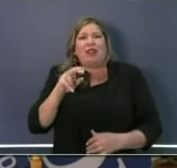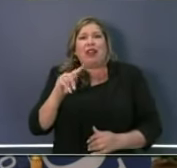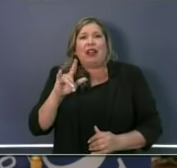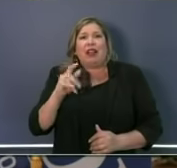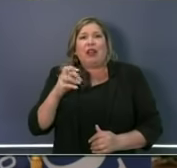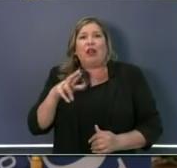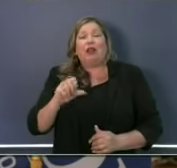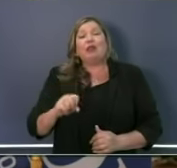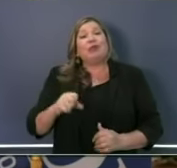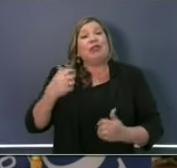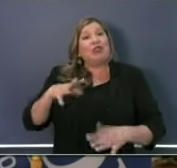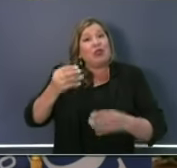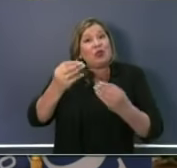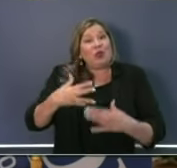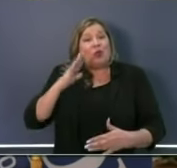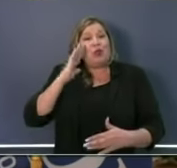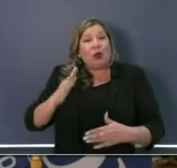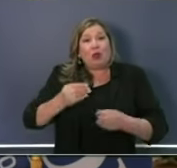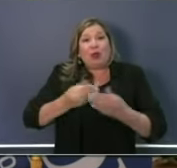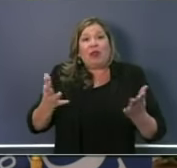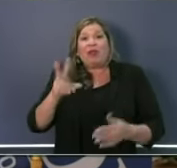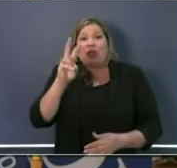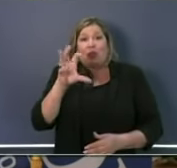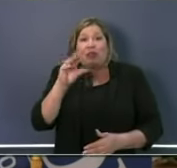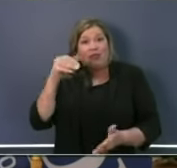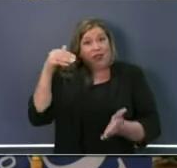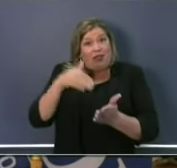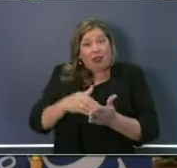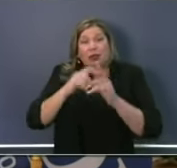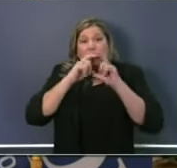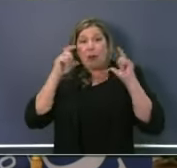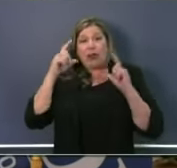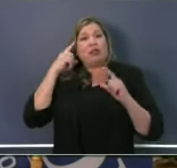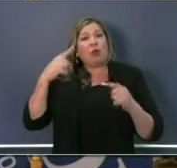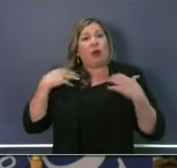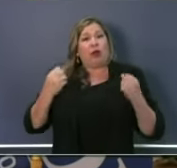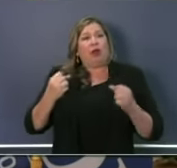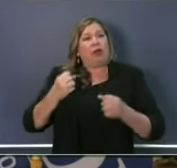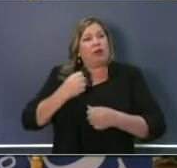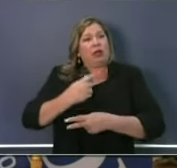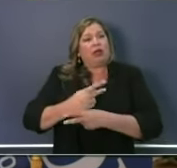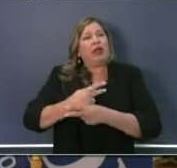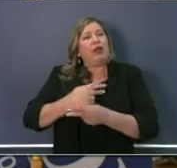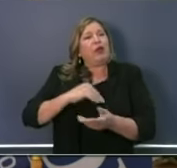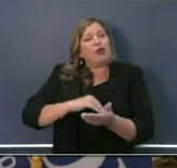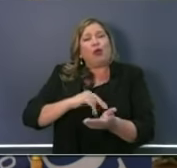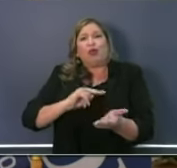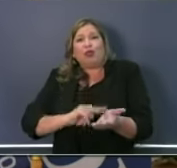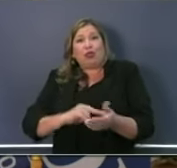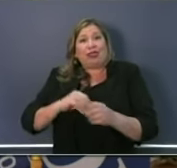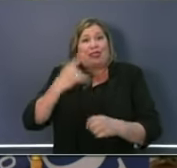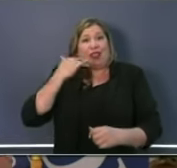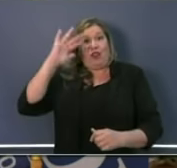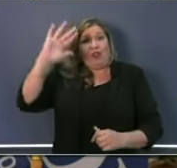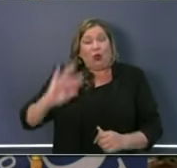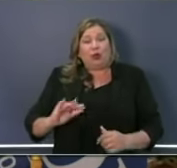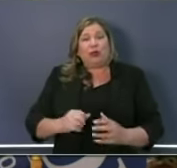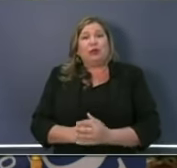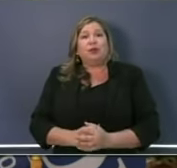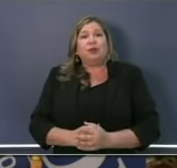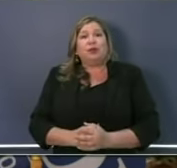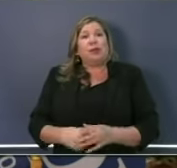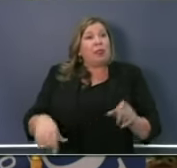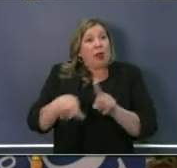masks today for healthcare professionals just in the state of California. Also committing to over a thousand